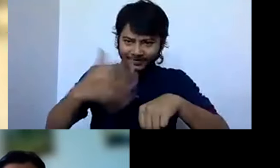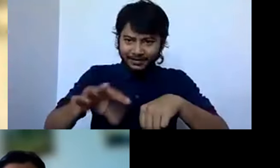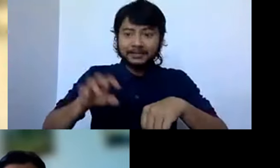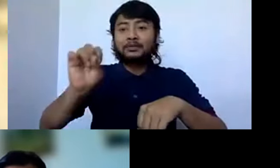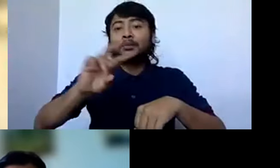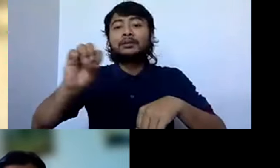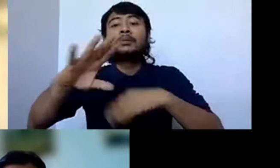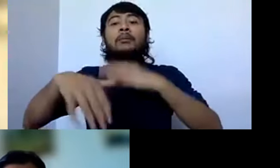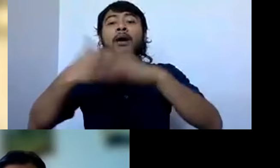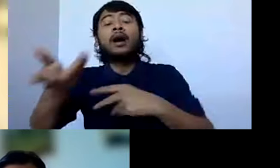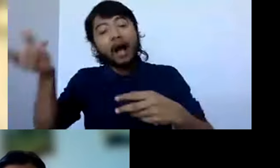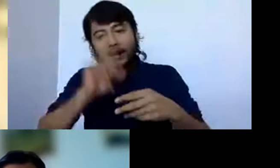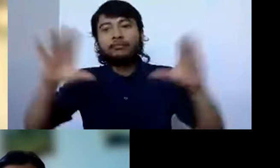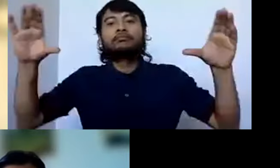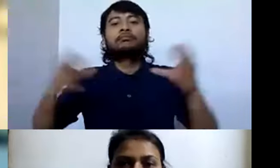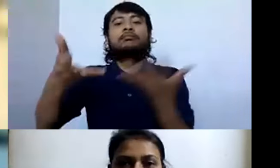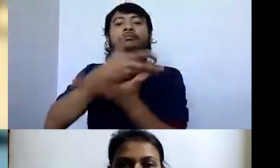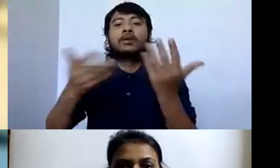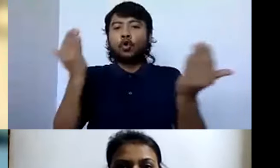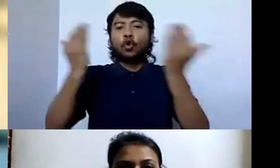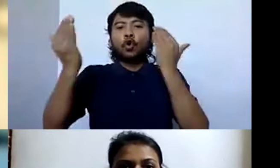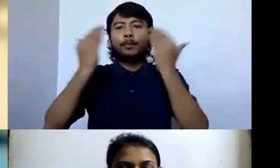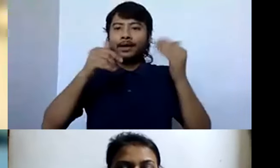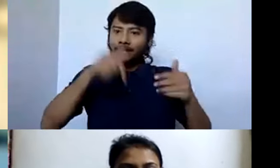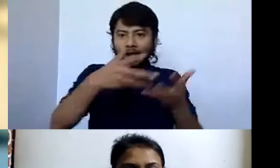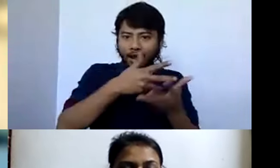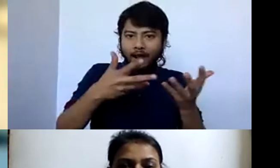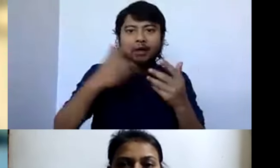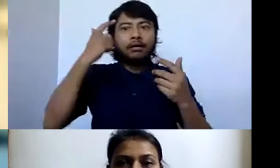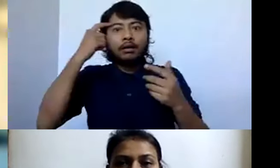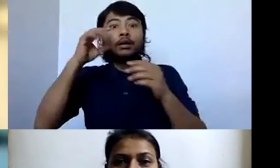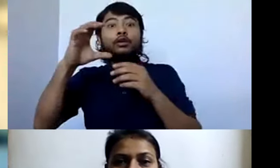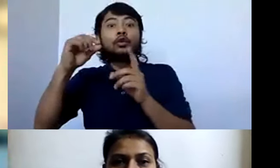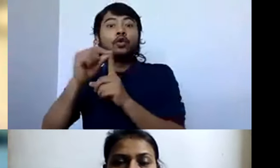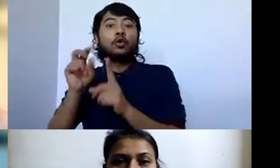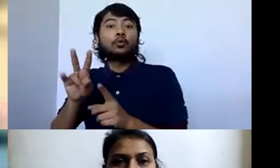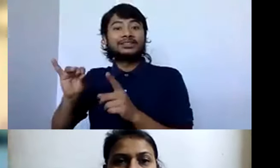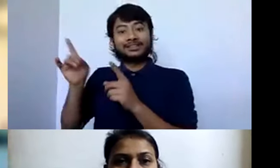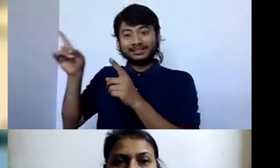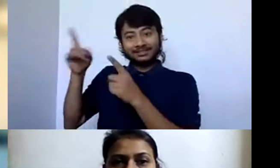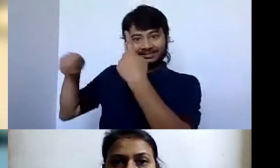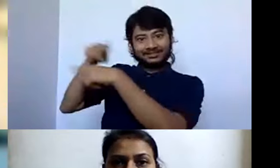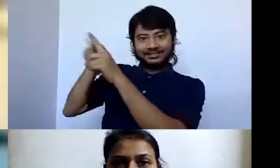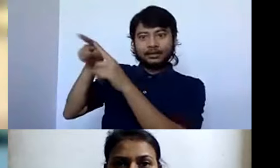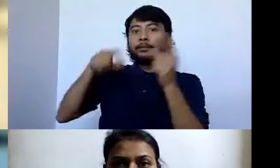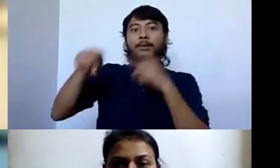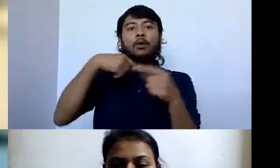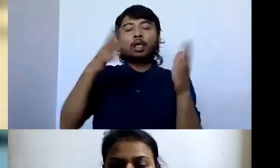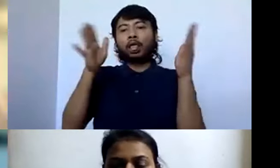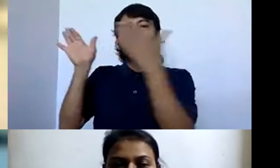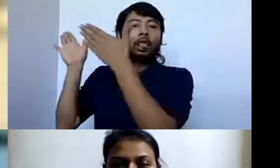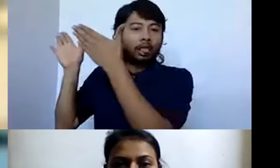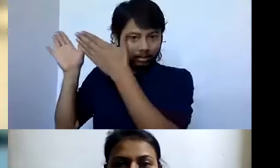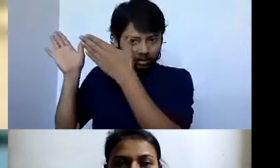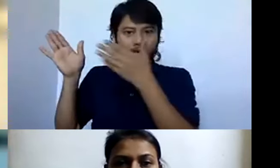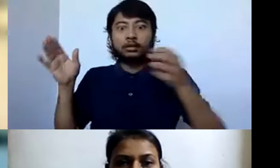time and see where things are. Because I guess part of the thing is, you know, when COP26 happens, everyone's focused on it. And then three months later, you